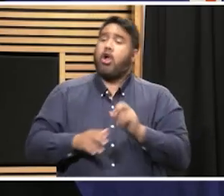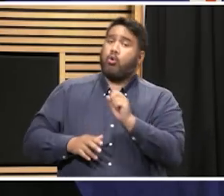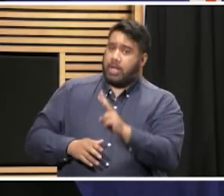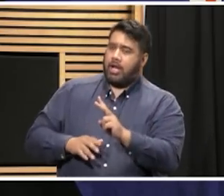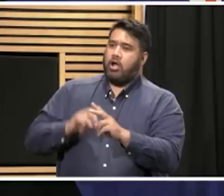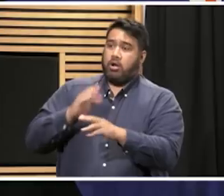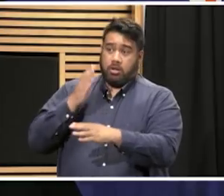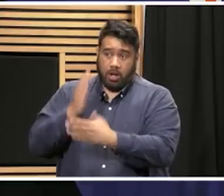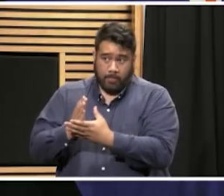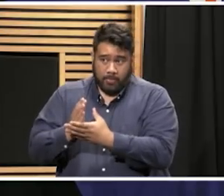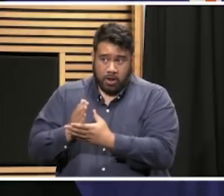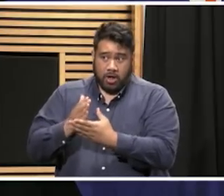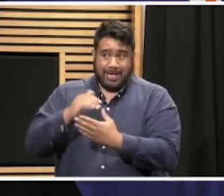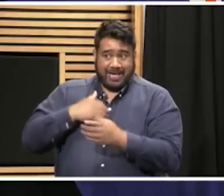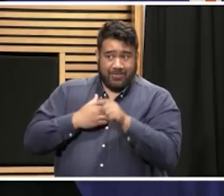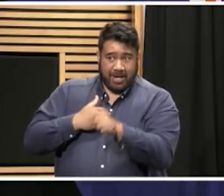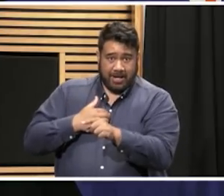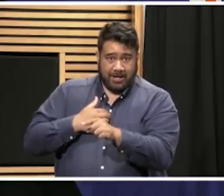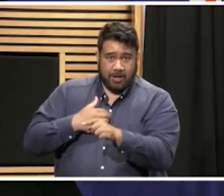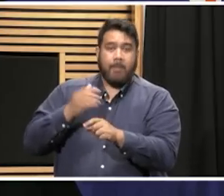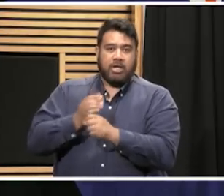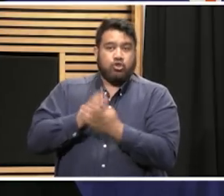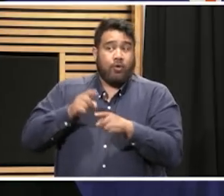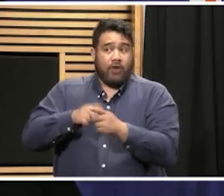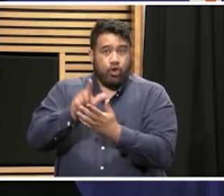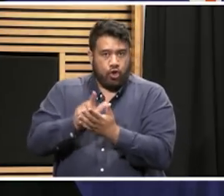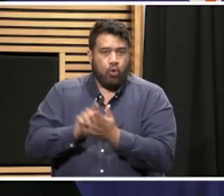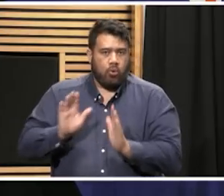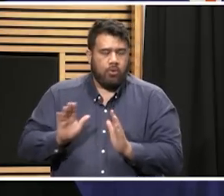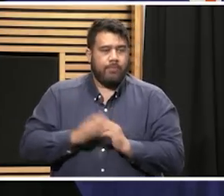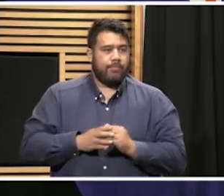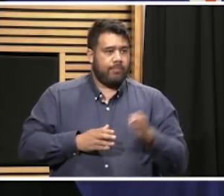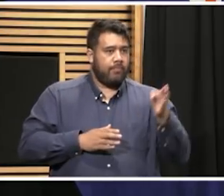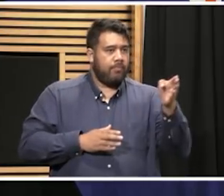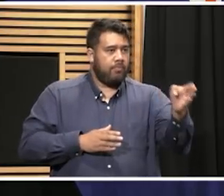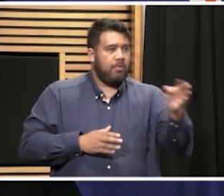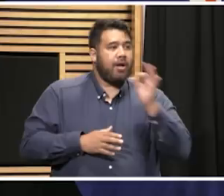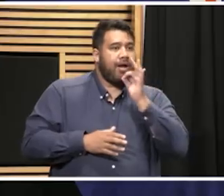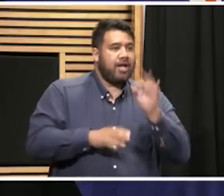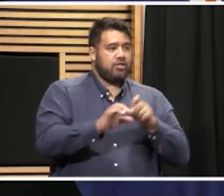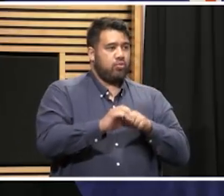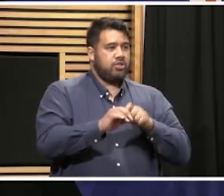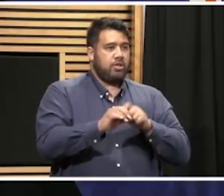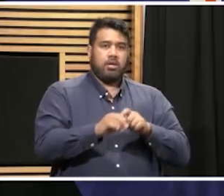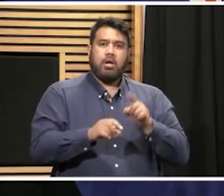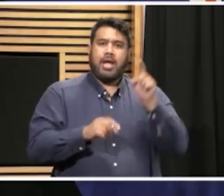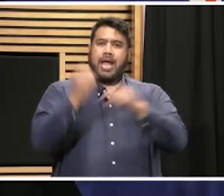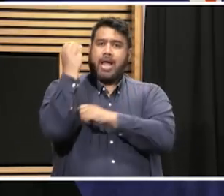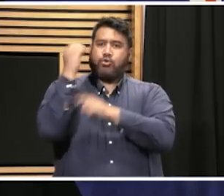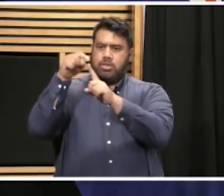absolutely lawful. Dr. Phil, can I just ask, is there community transmission in Matamata?